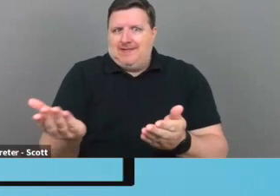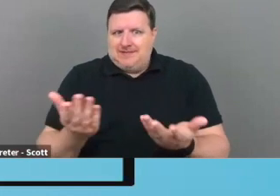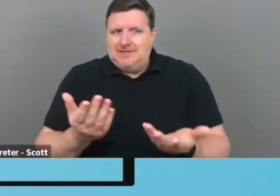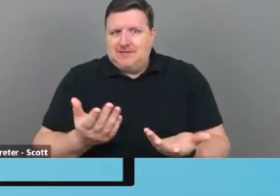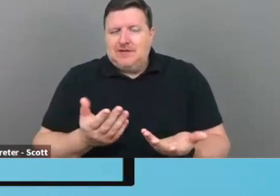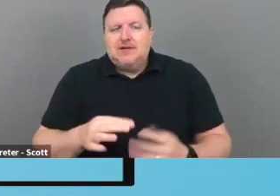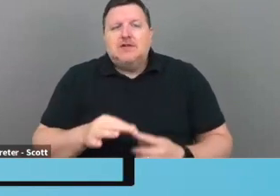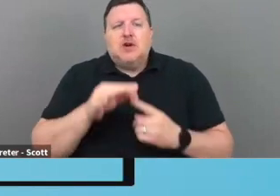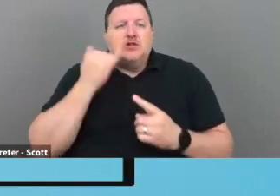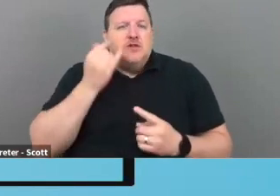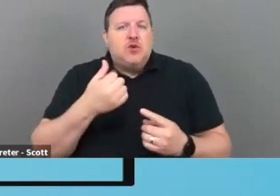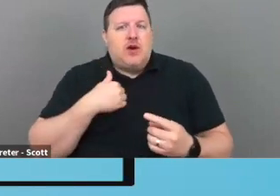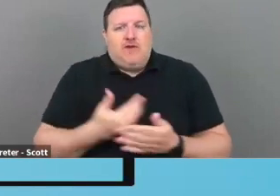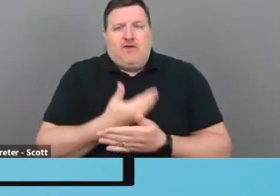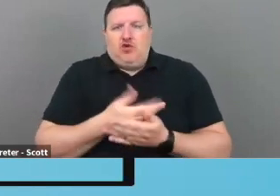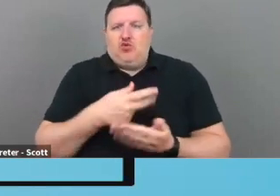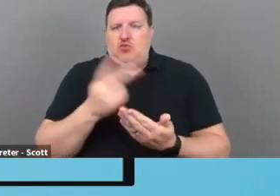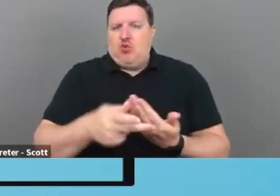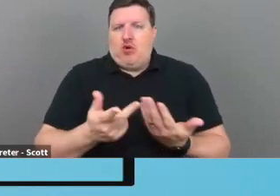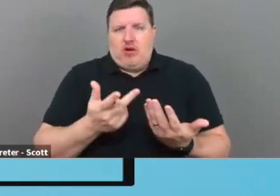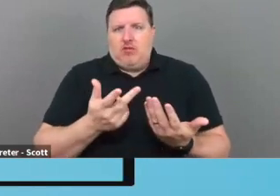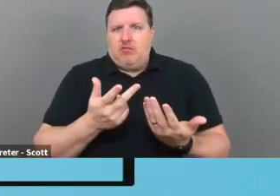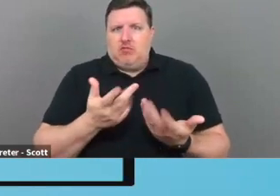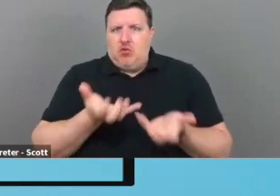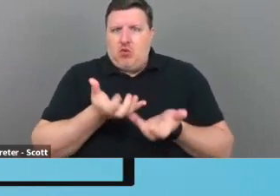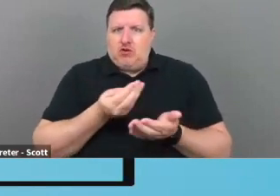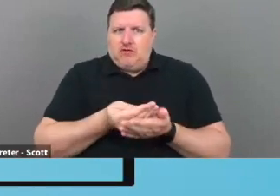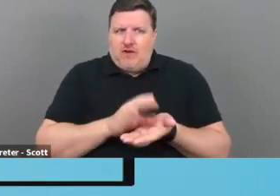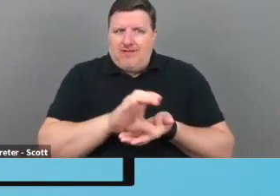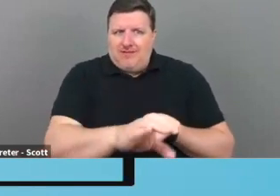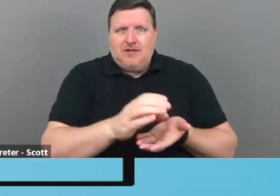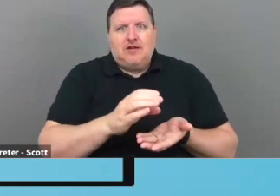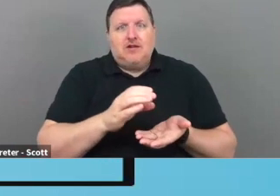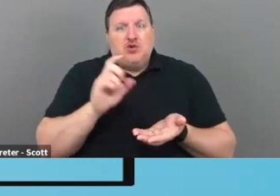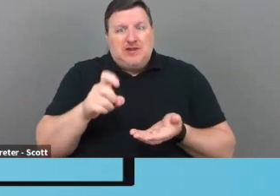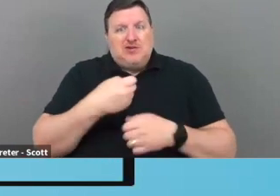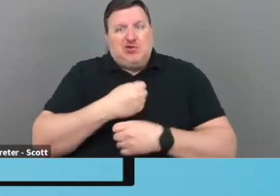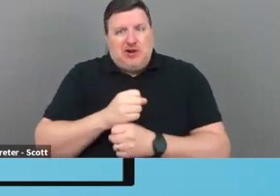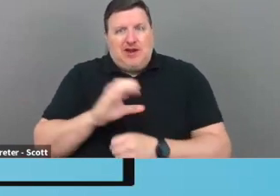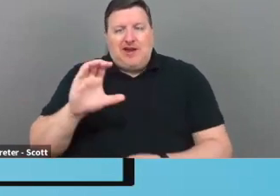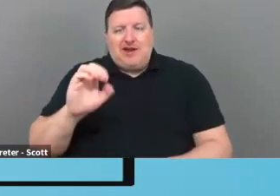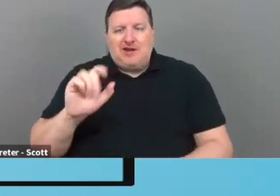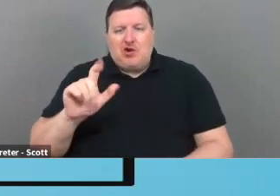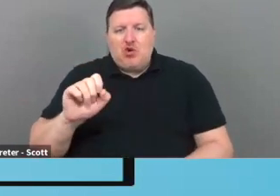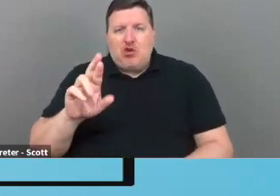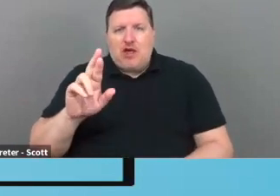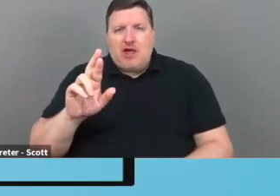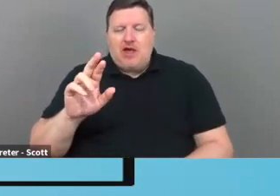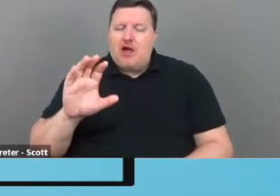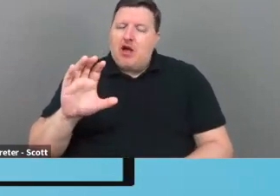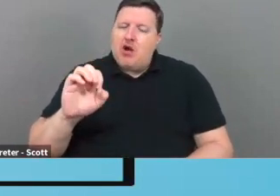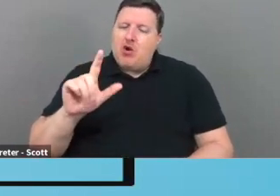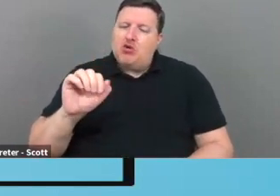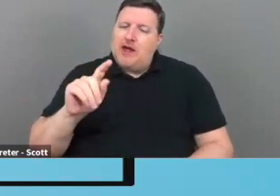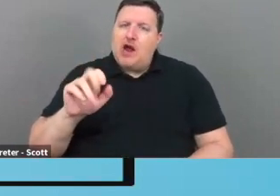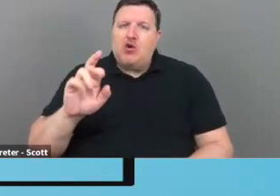especially if you have a new program that you're looking to fund, do you need to create collateral about that? Um, and then where can you